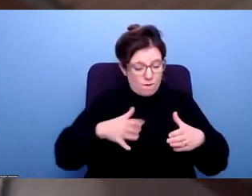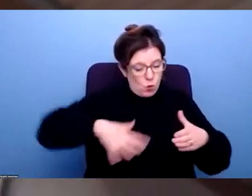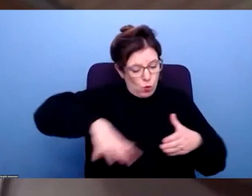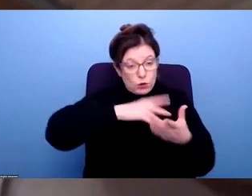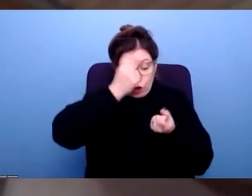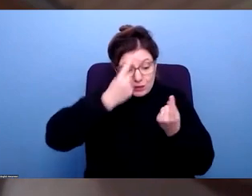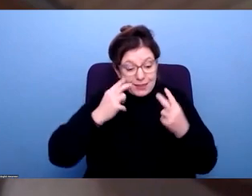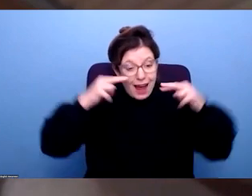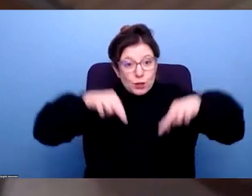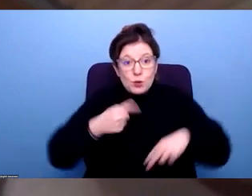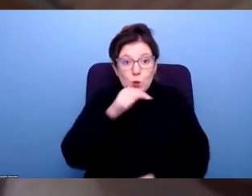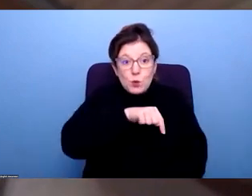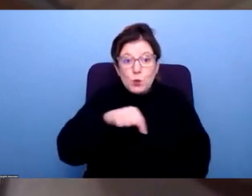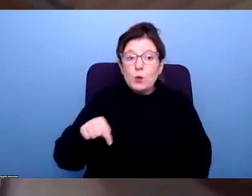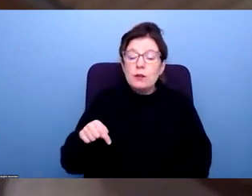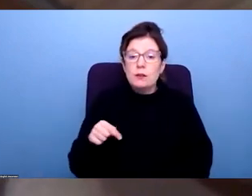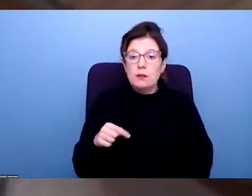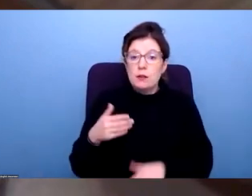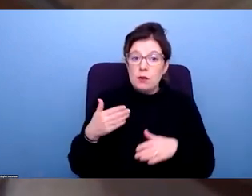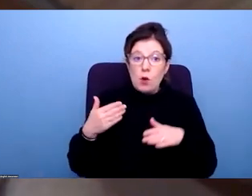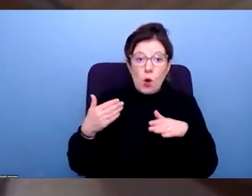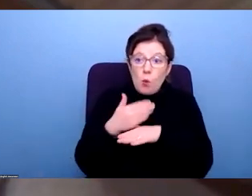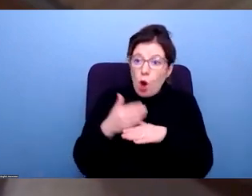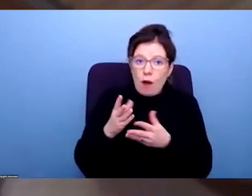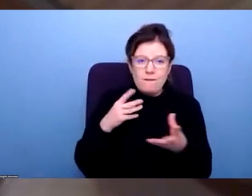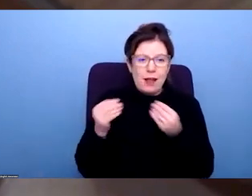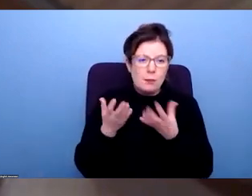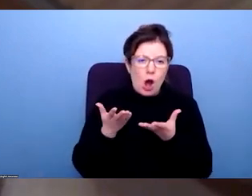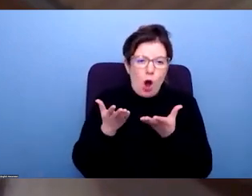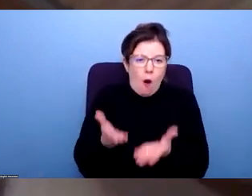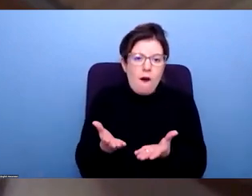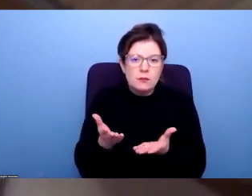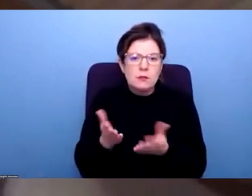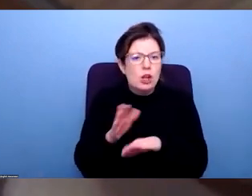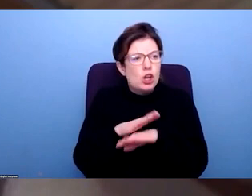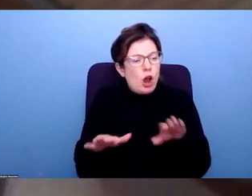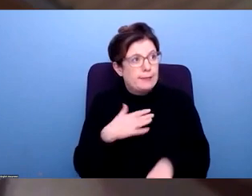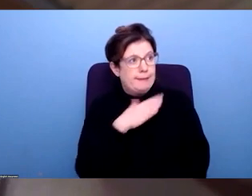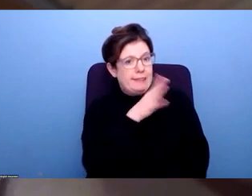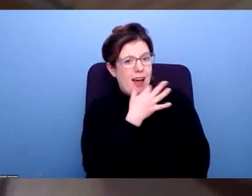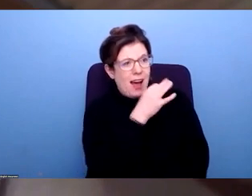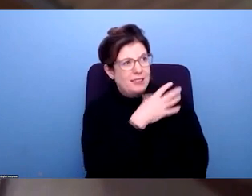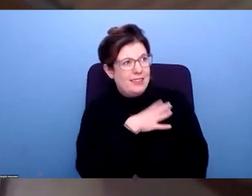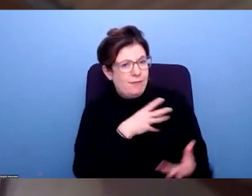Look at how they can make flexibility at work the defaults, not something that always needs to be requested. Invest more in